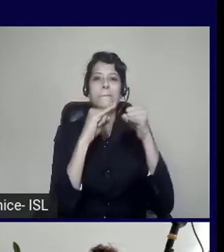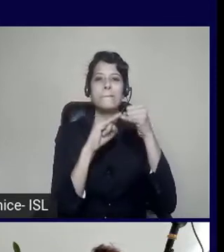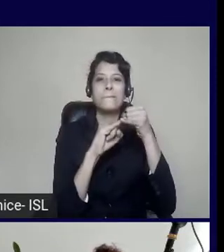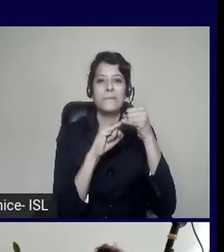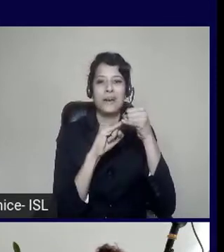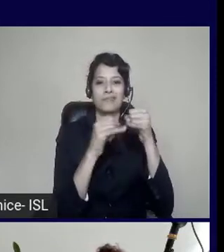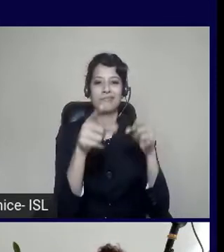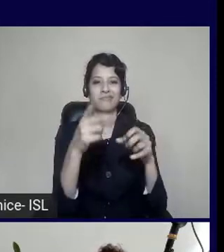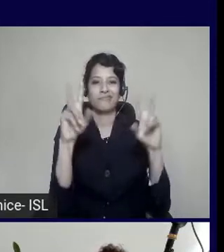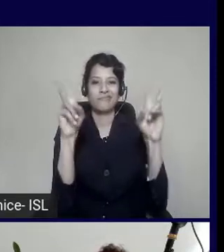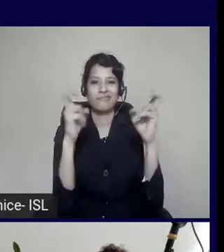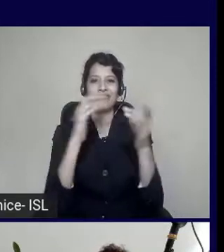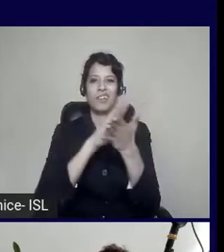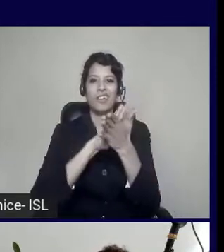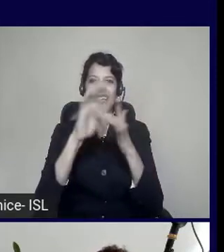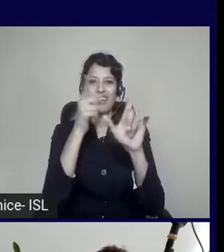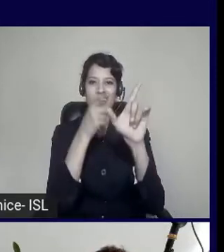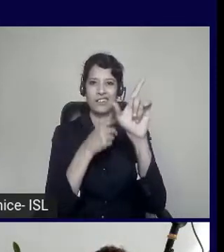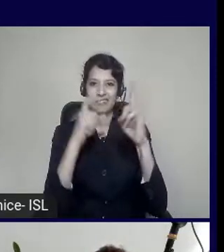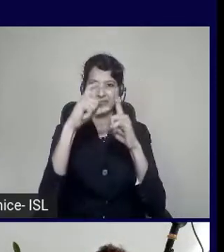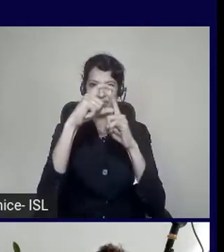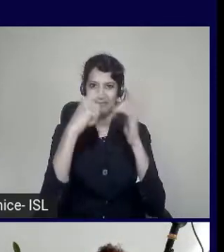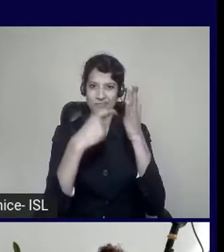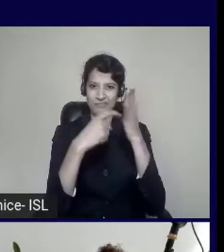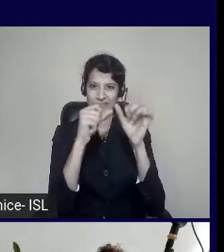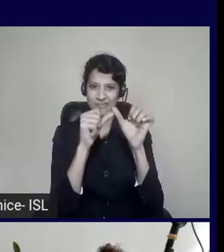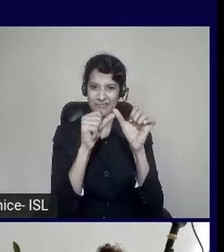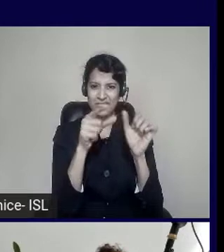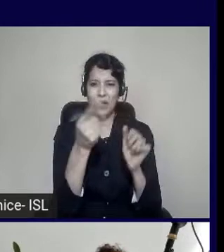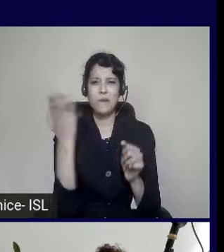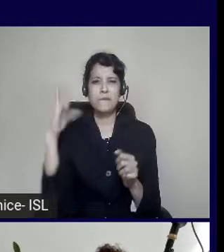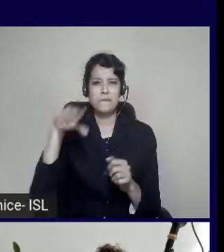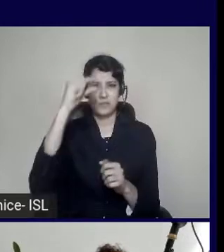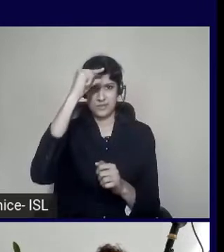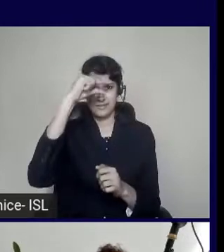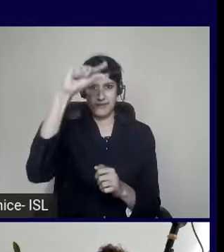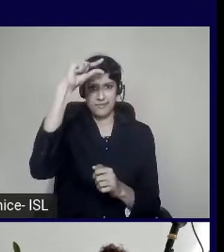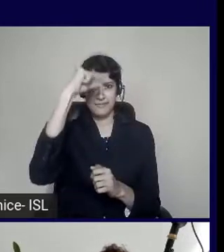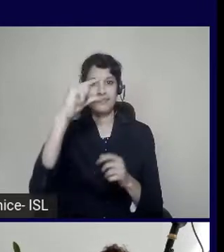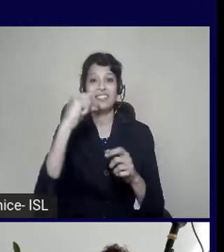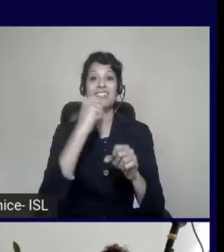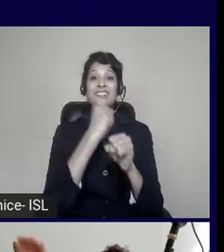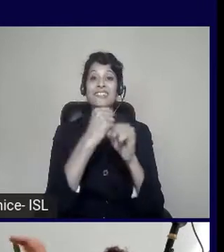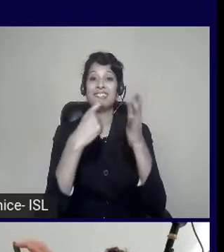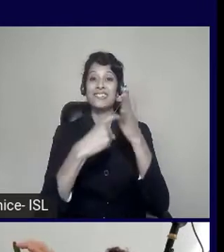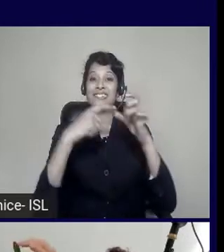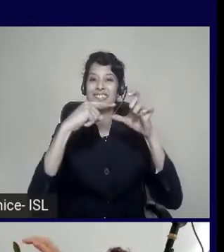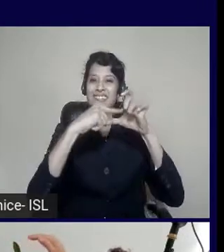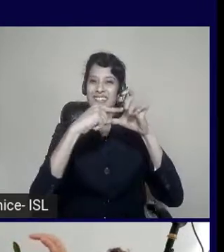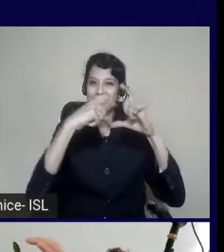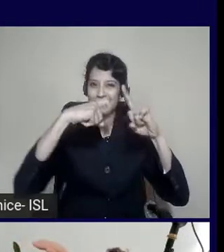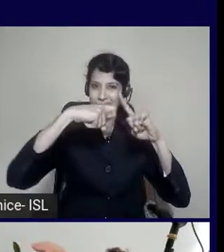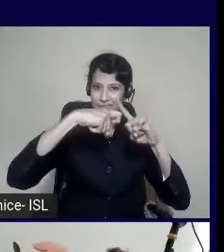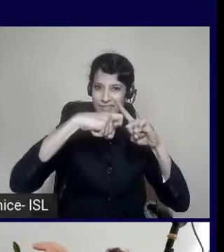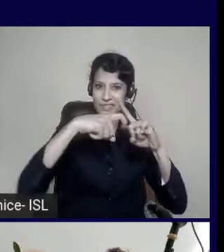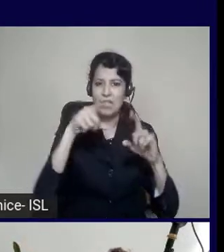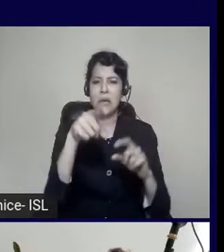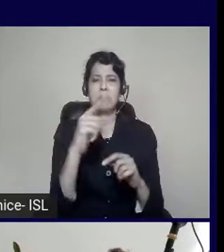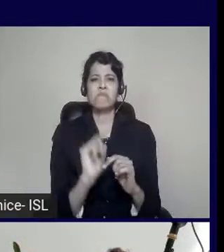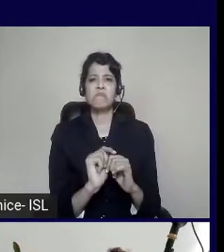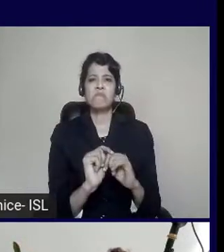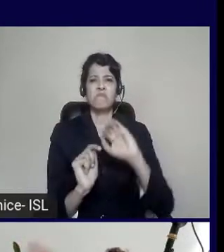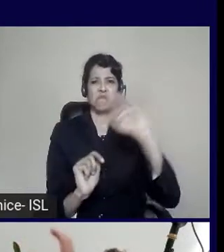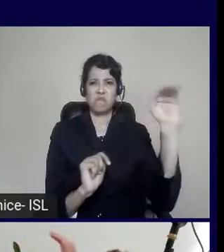mythical Greek, or I think it's Greek, medieval creature, that if you chop one of the heads off,